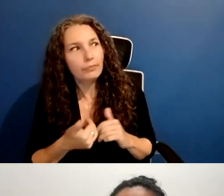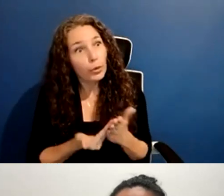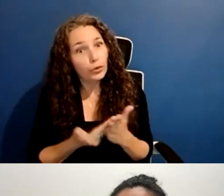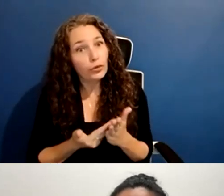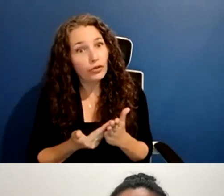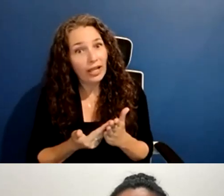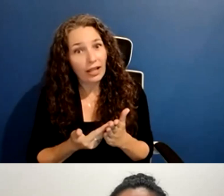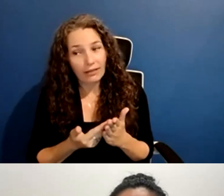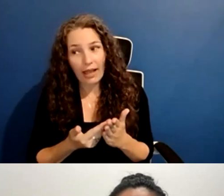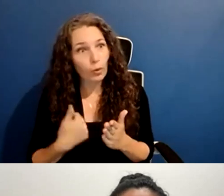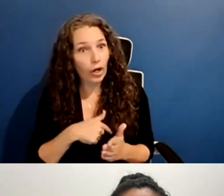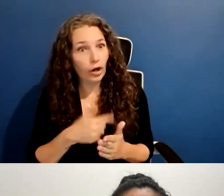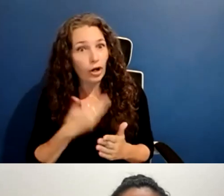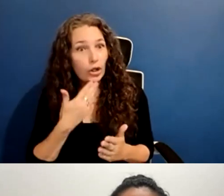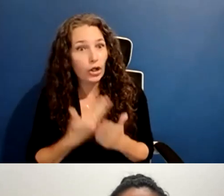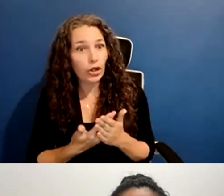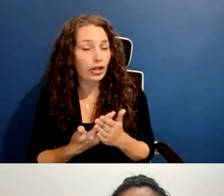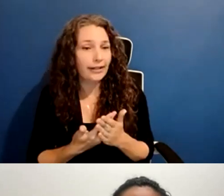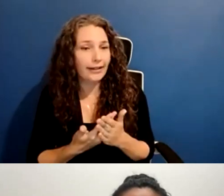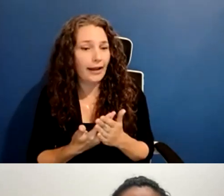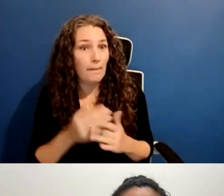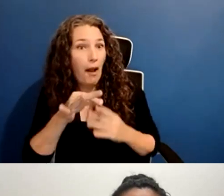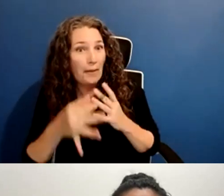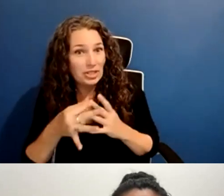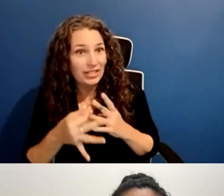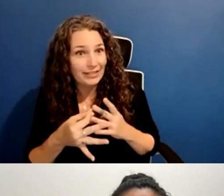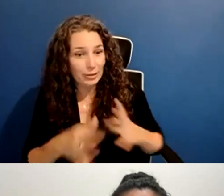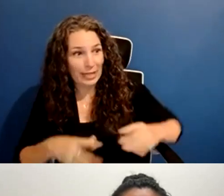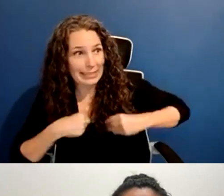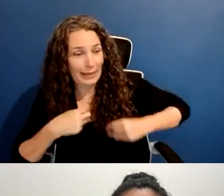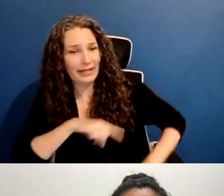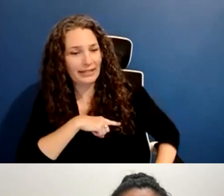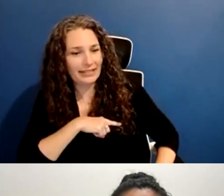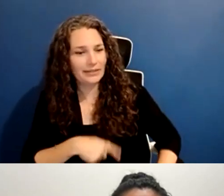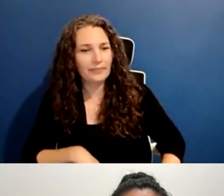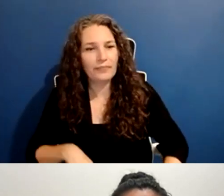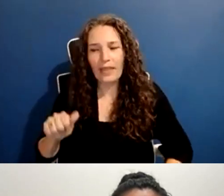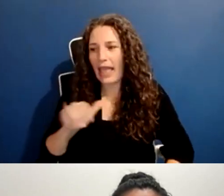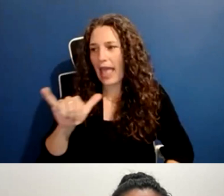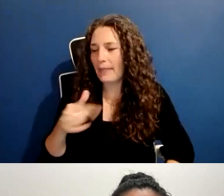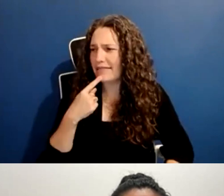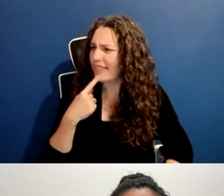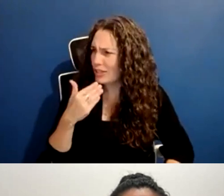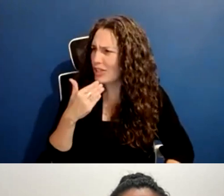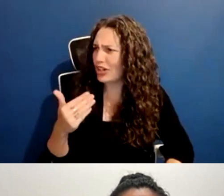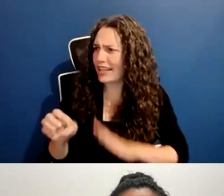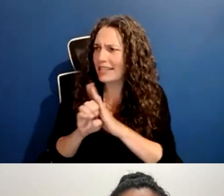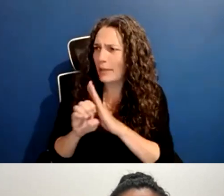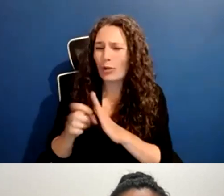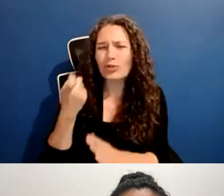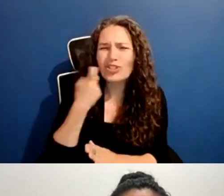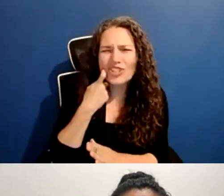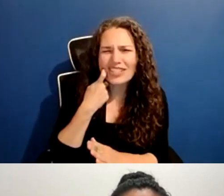Thank you, Rajvi. I think actually what you're doing right now is a great example of how you ensure, um,